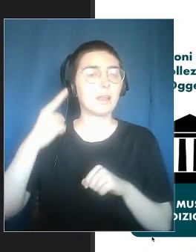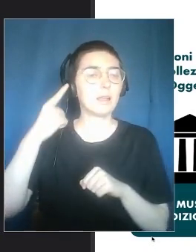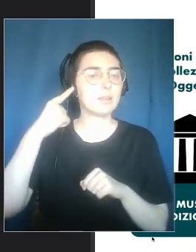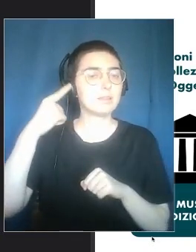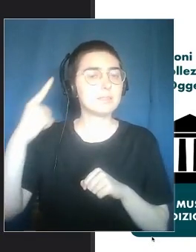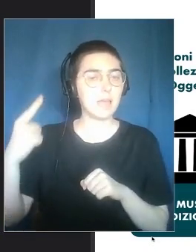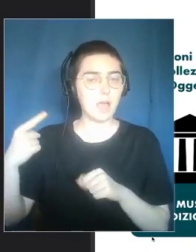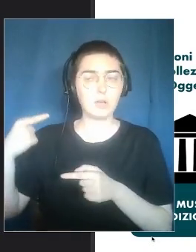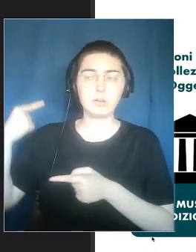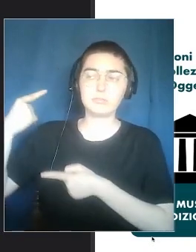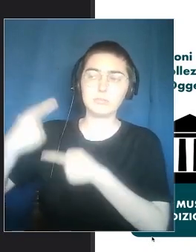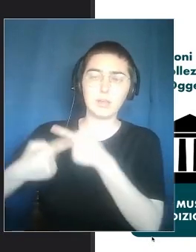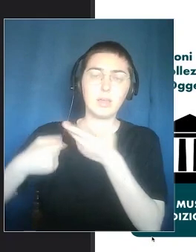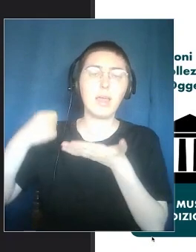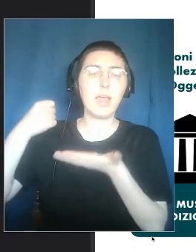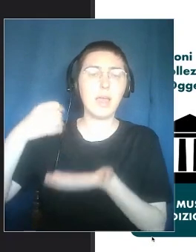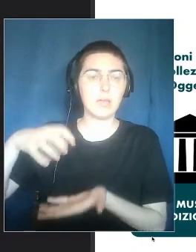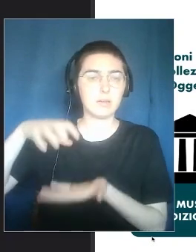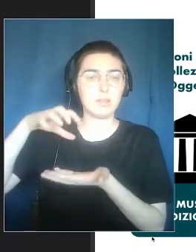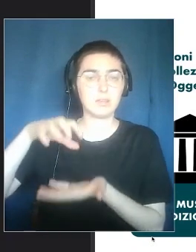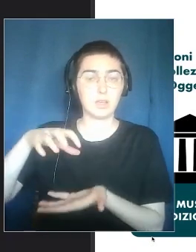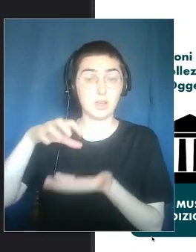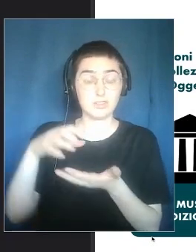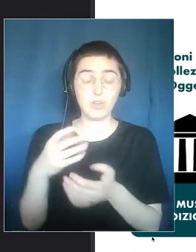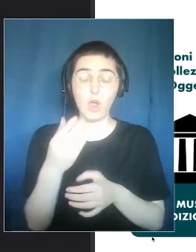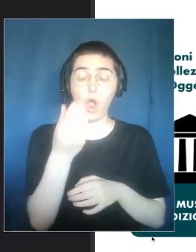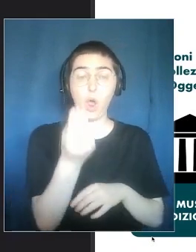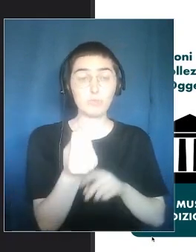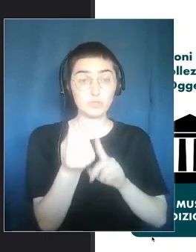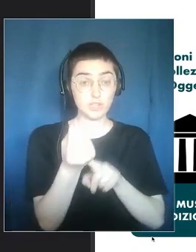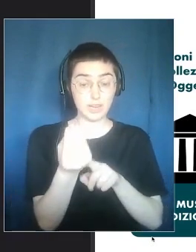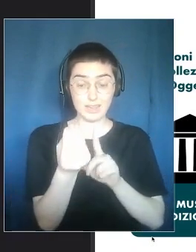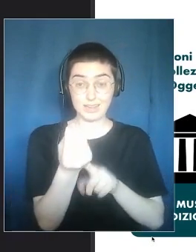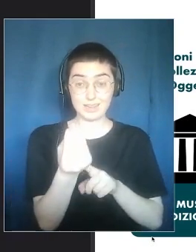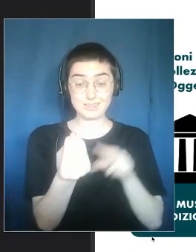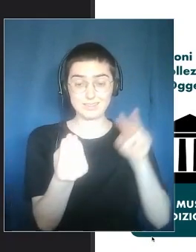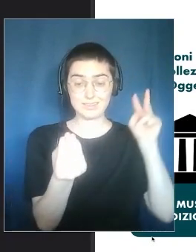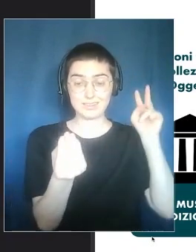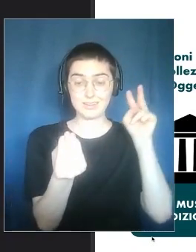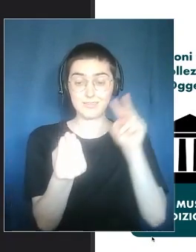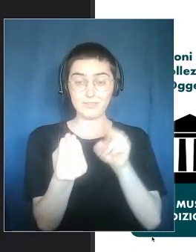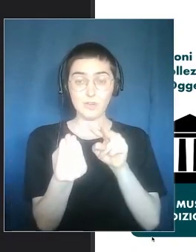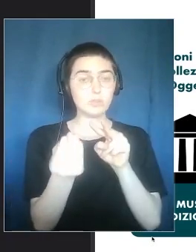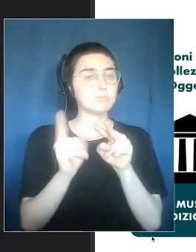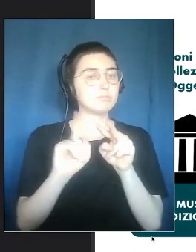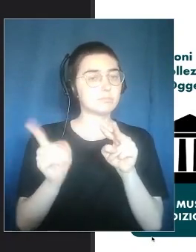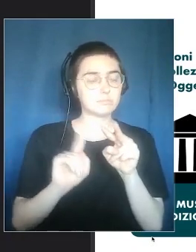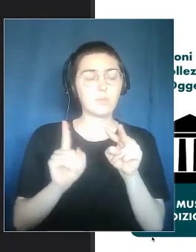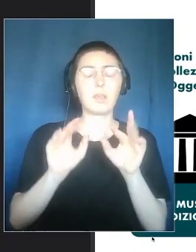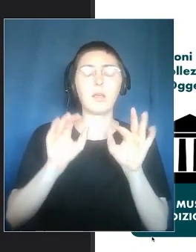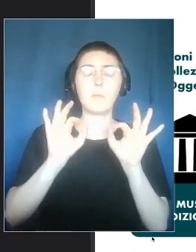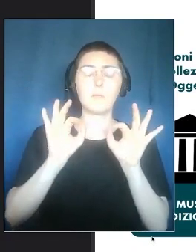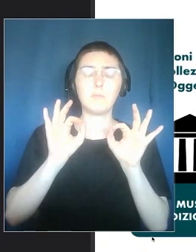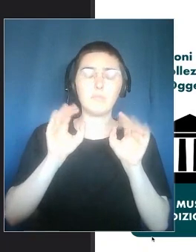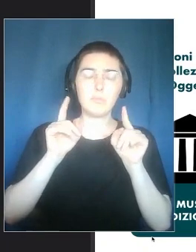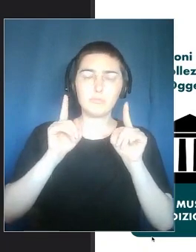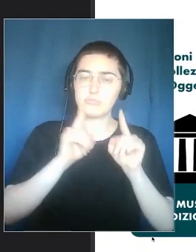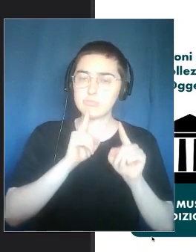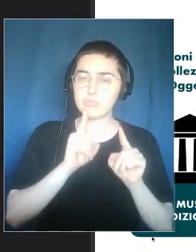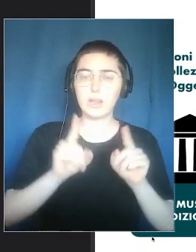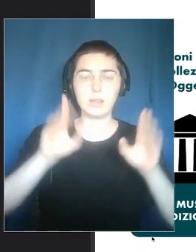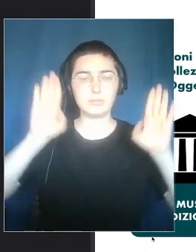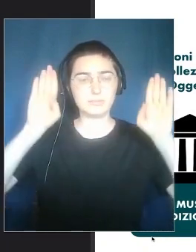objects. Not only the object is important. But the whole process that is activated